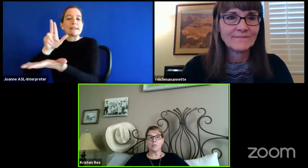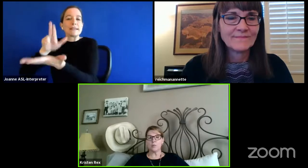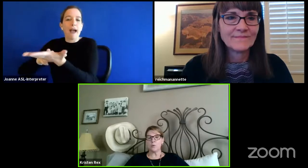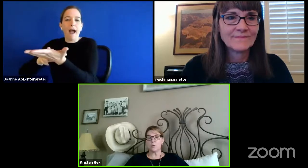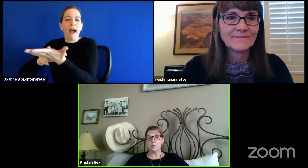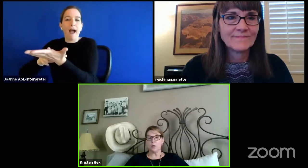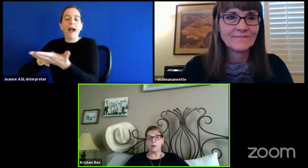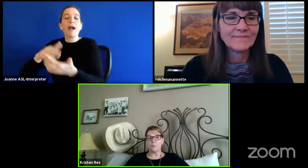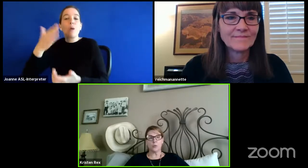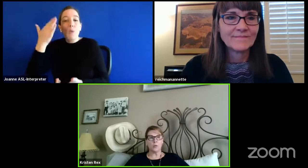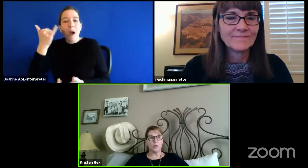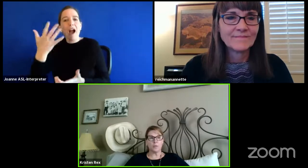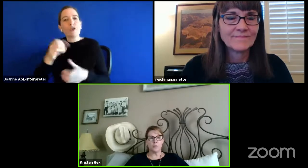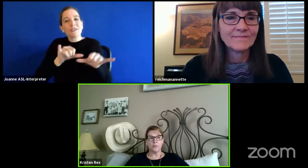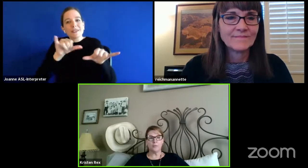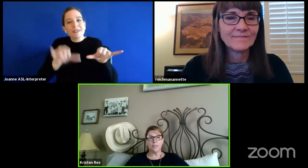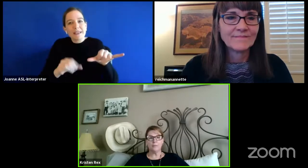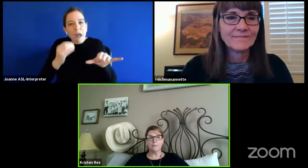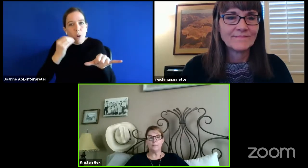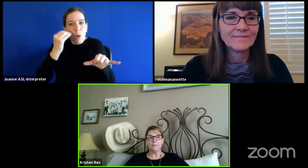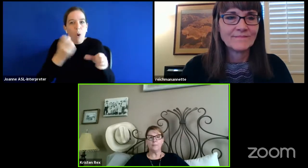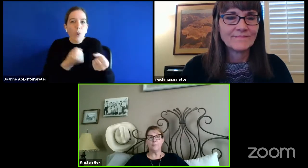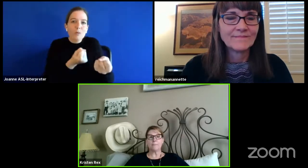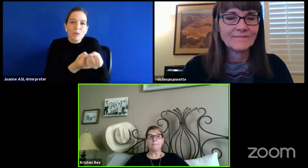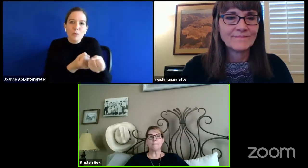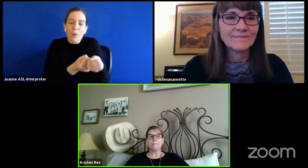her husband's new career opportunity.